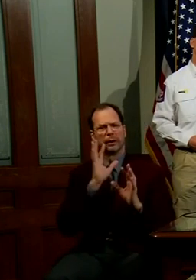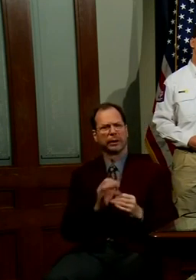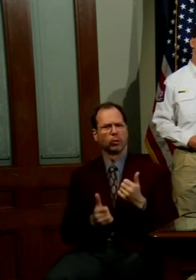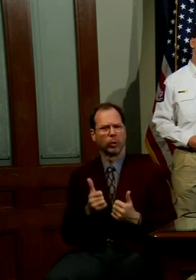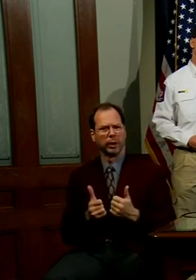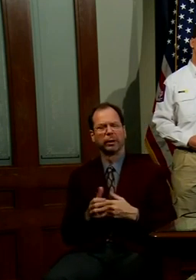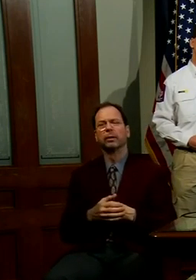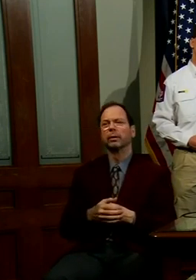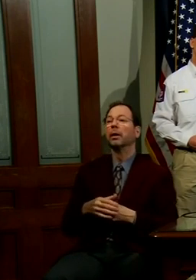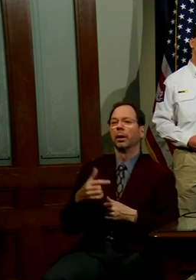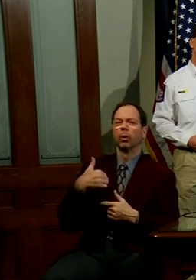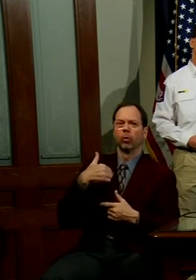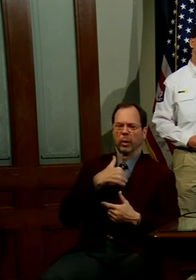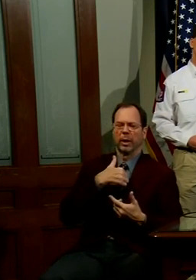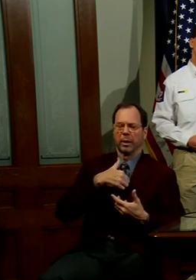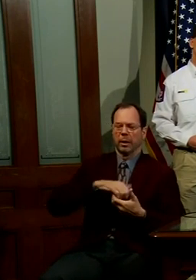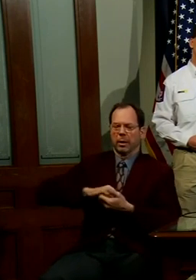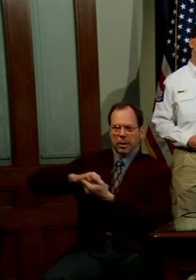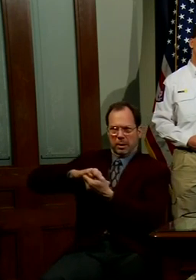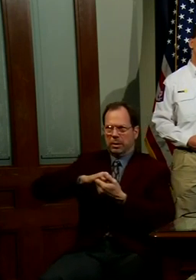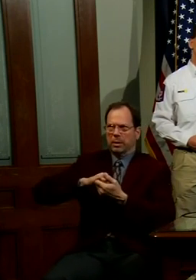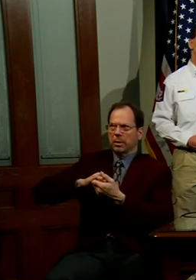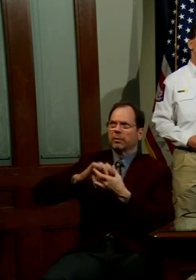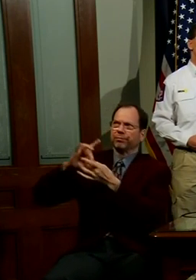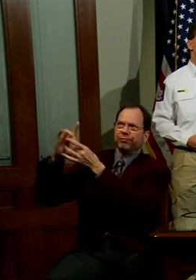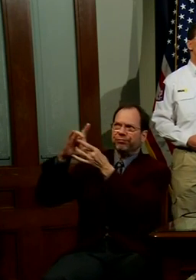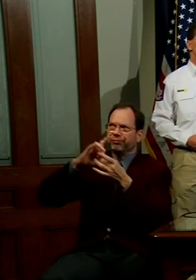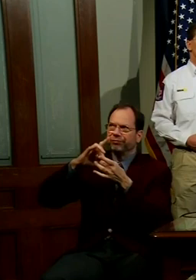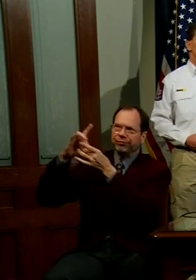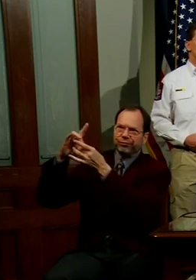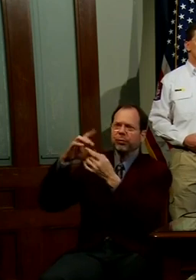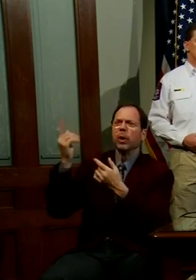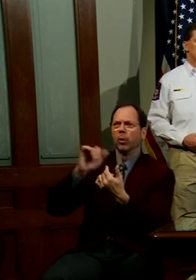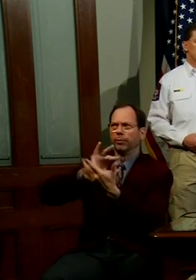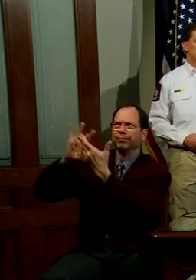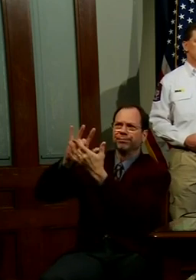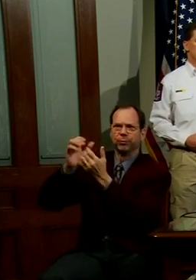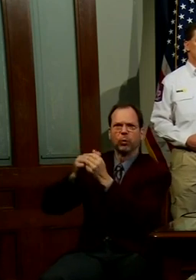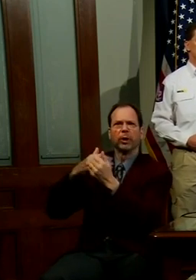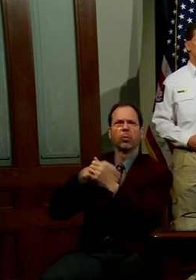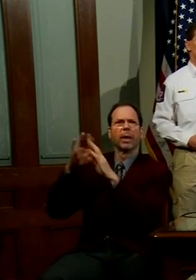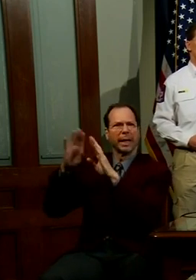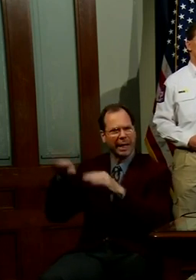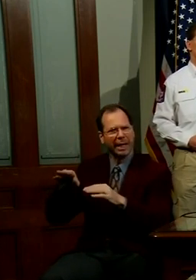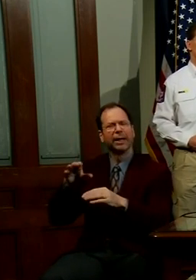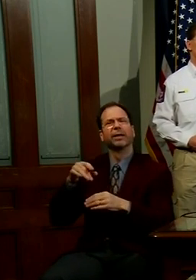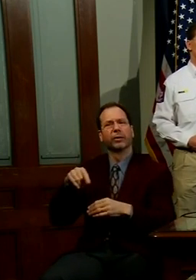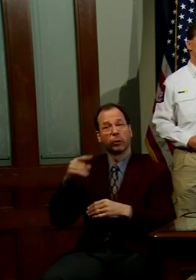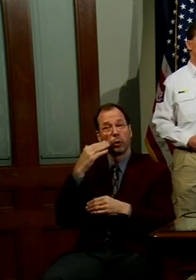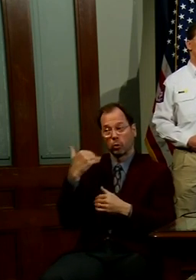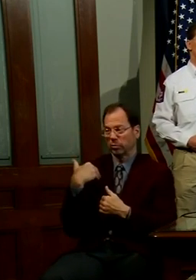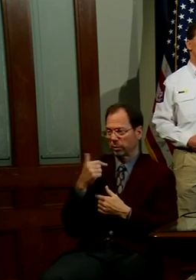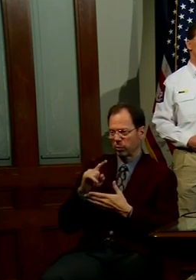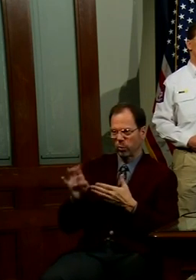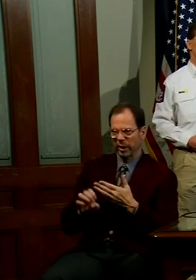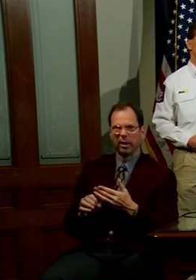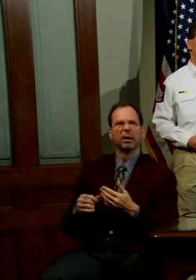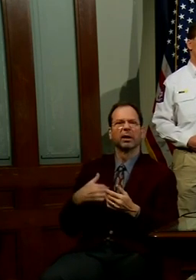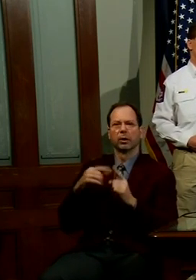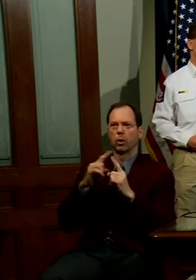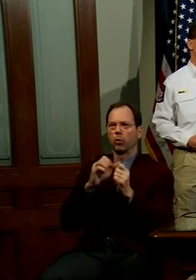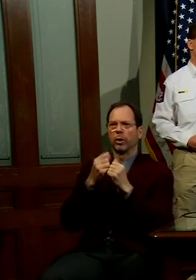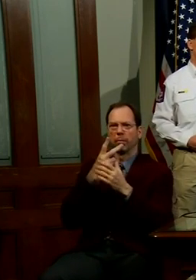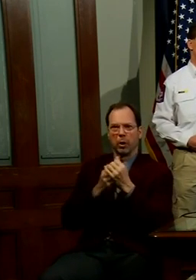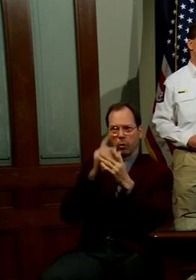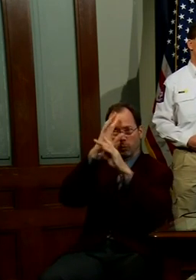This is all done in collaboration. We maintain constant contact with the White House, so you'll know, over the weekend. I spoke with